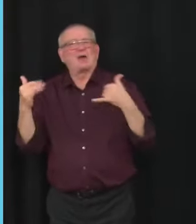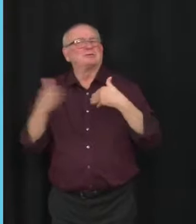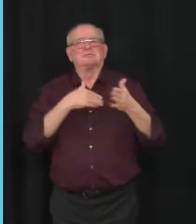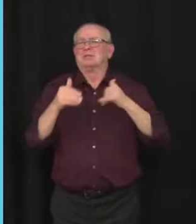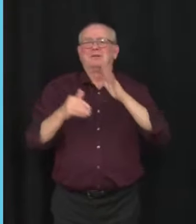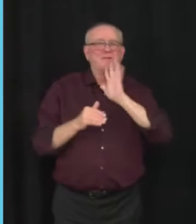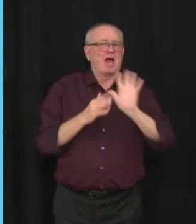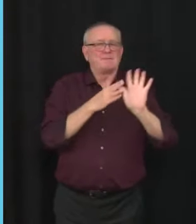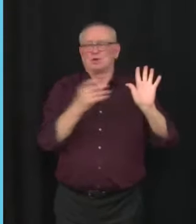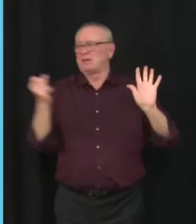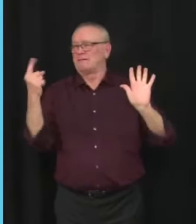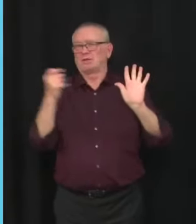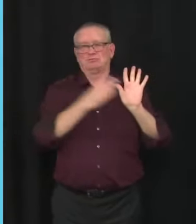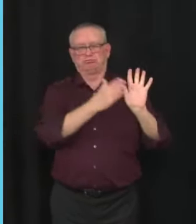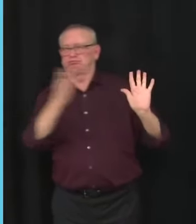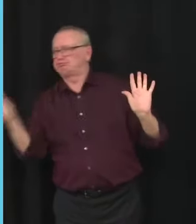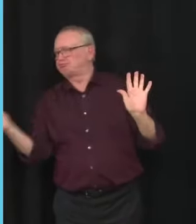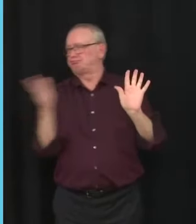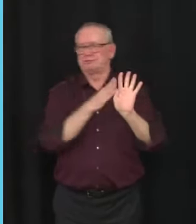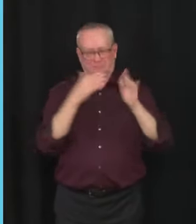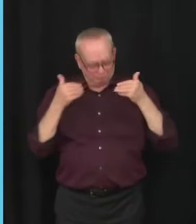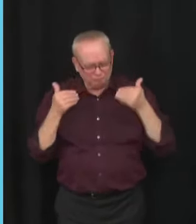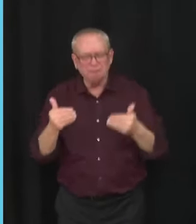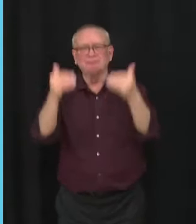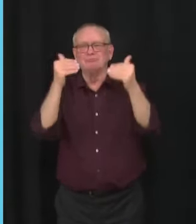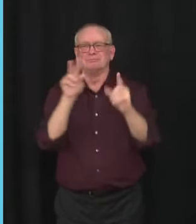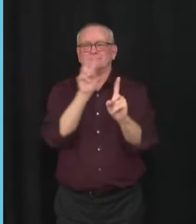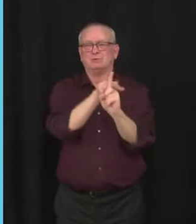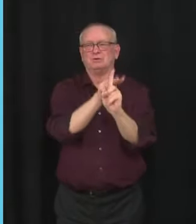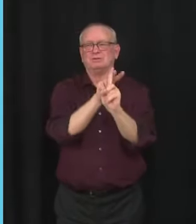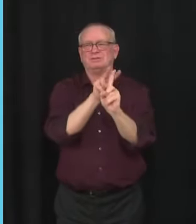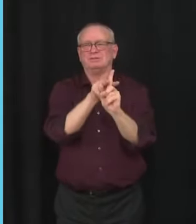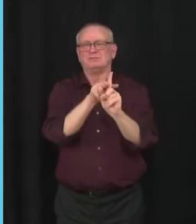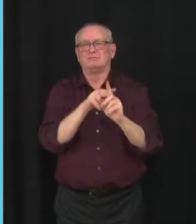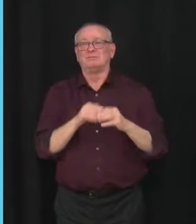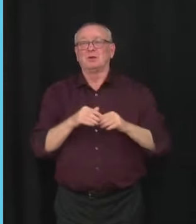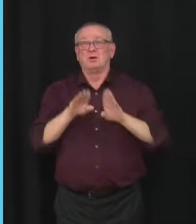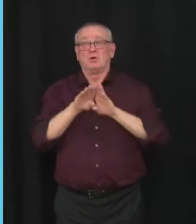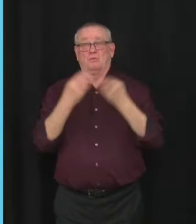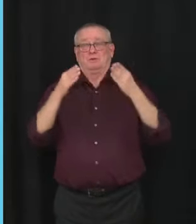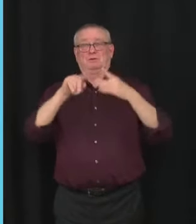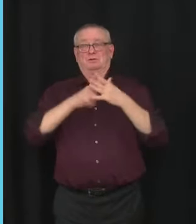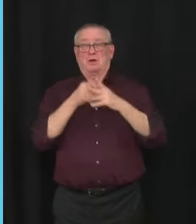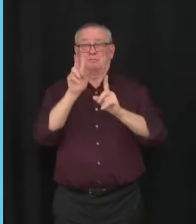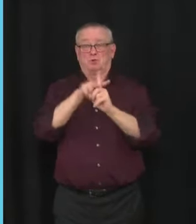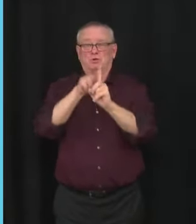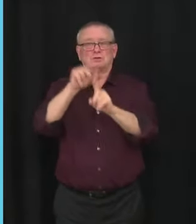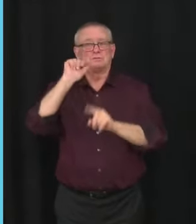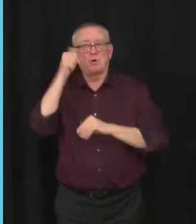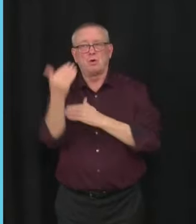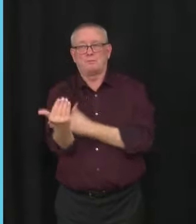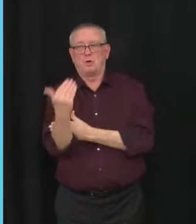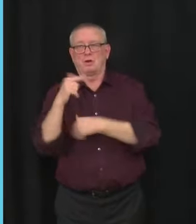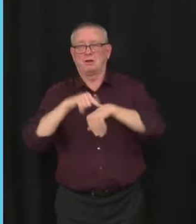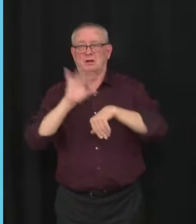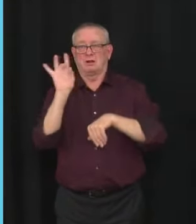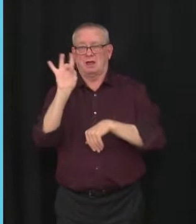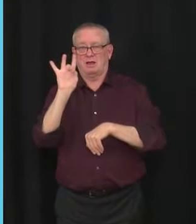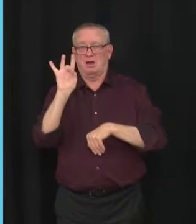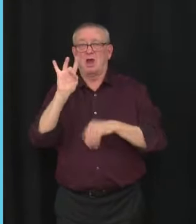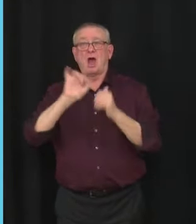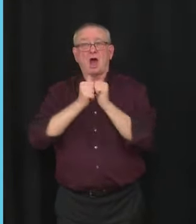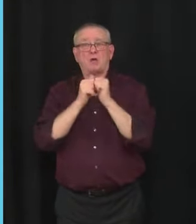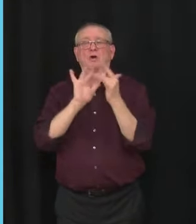booked. Bookings will be open tomorrow, Wednesday at 8 a.m., through the province online booking system at